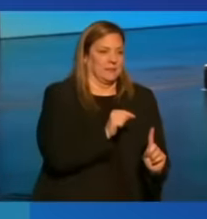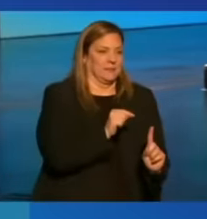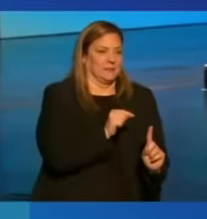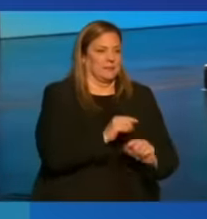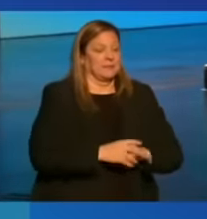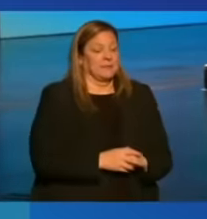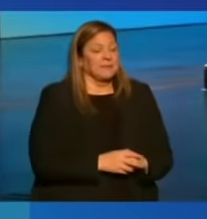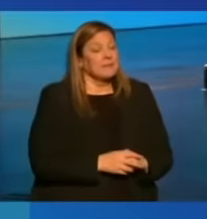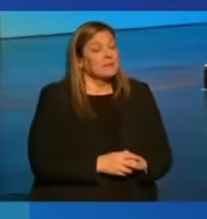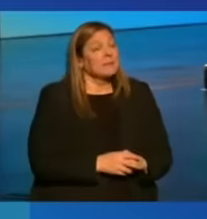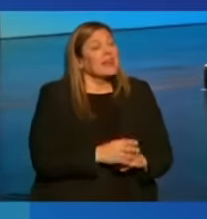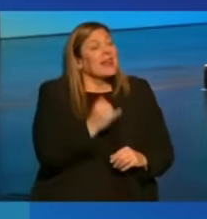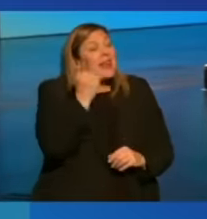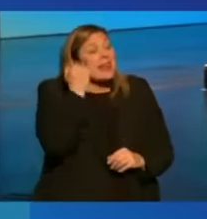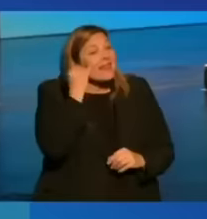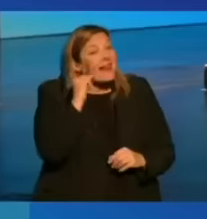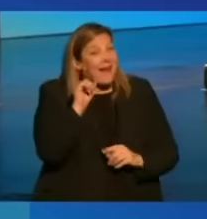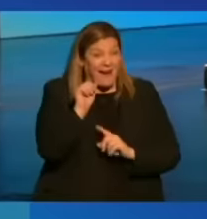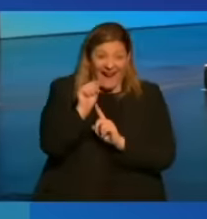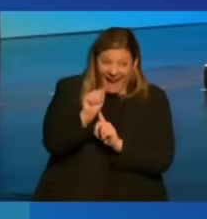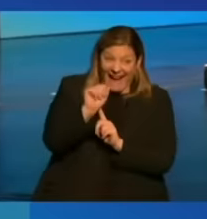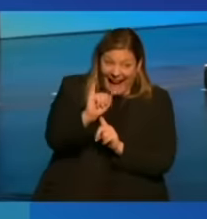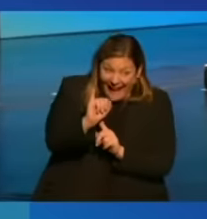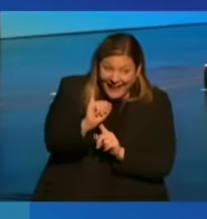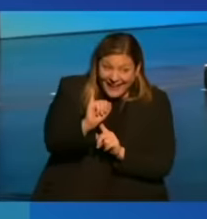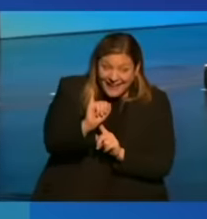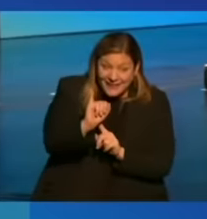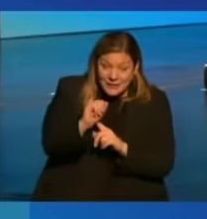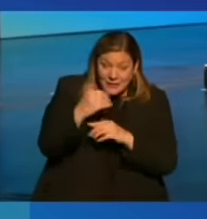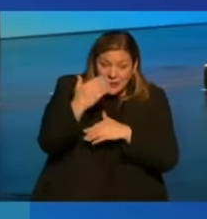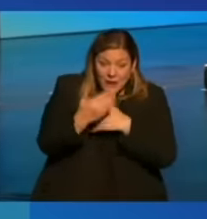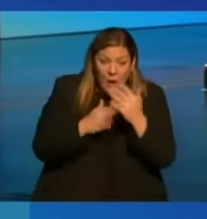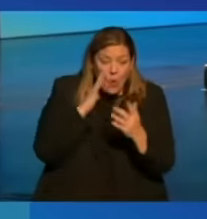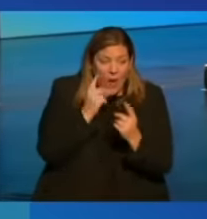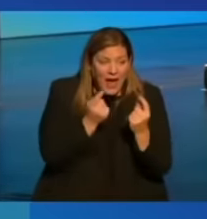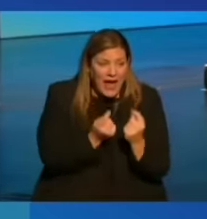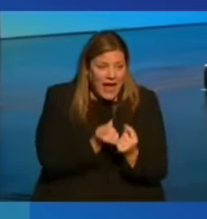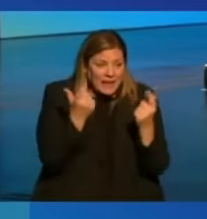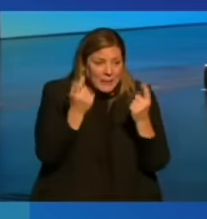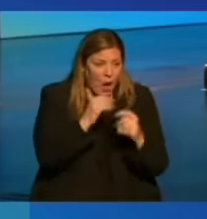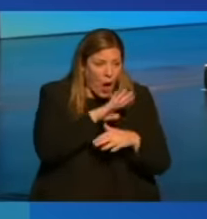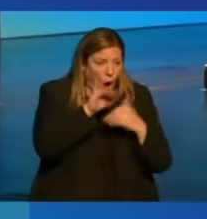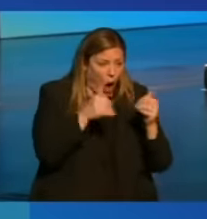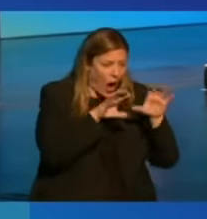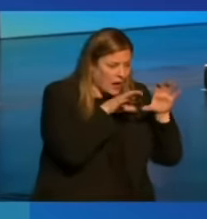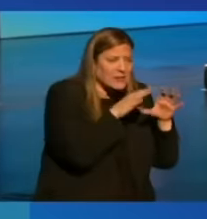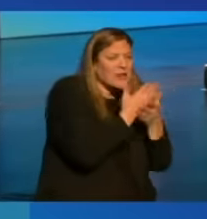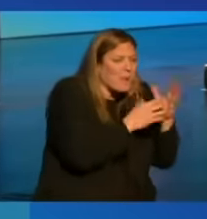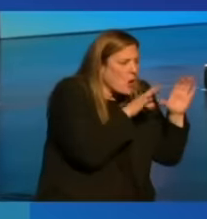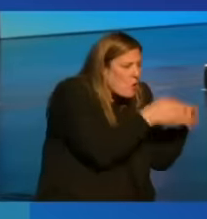And if AI ends up eliminating entire categories of jobs,